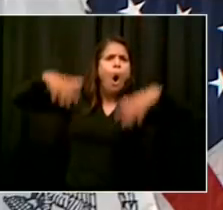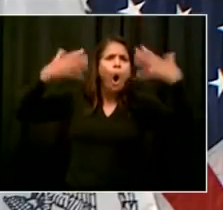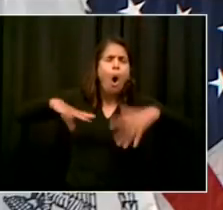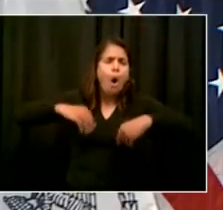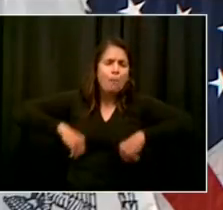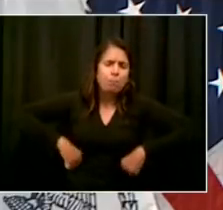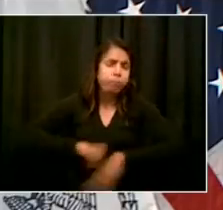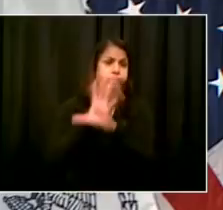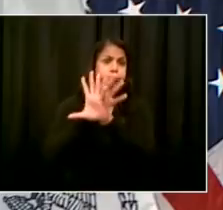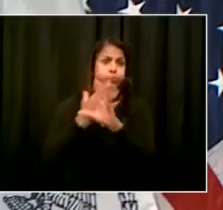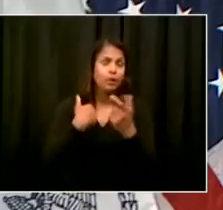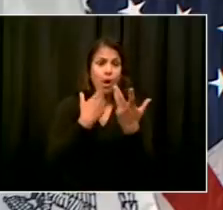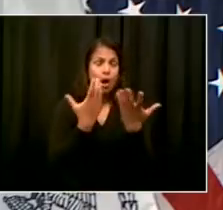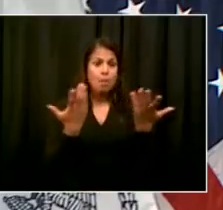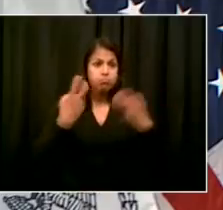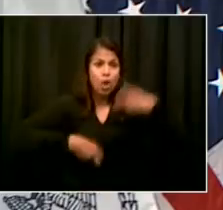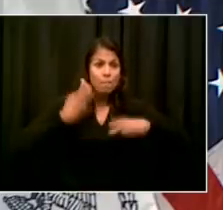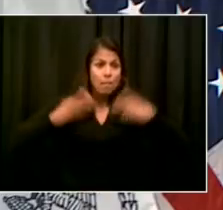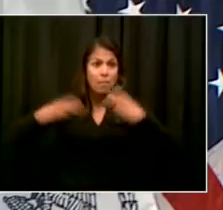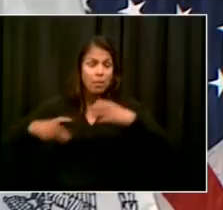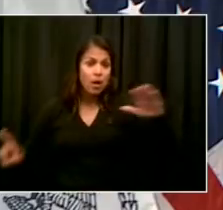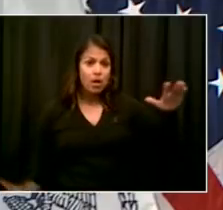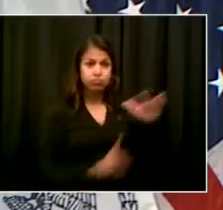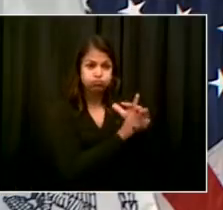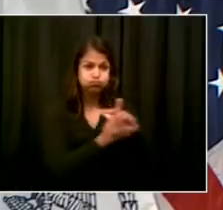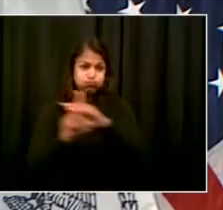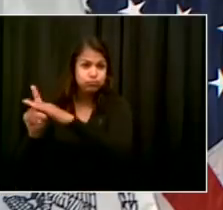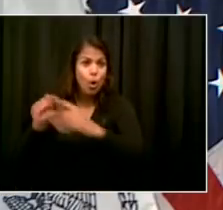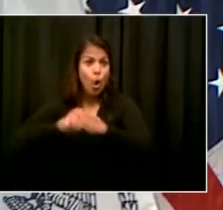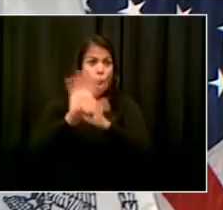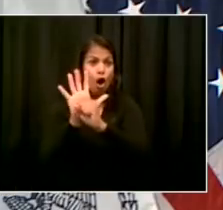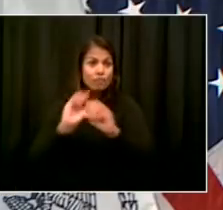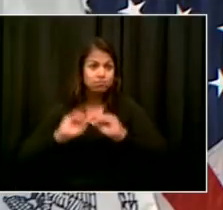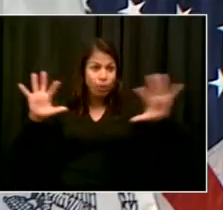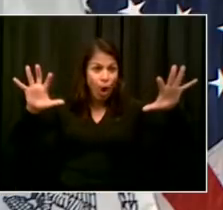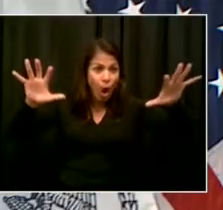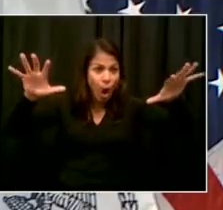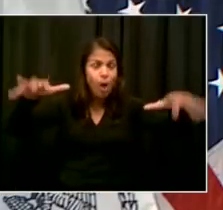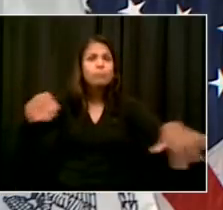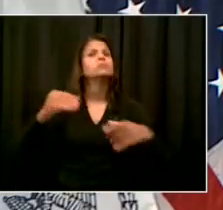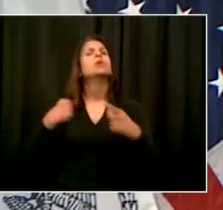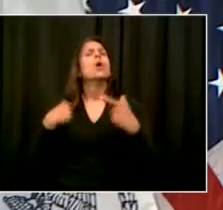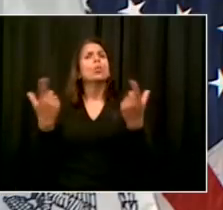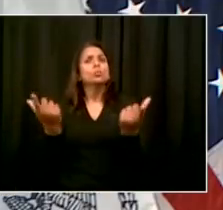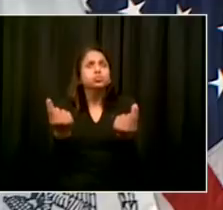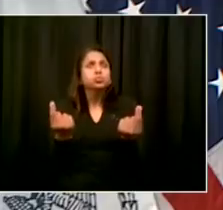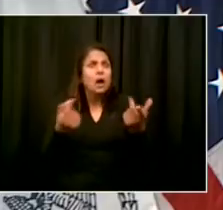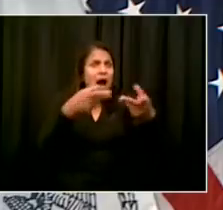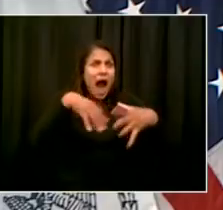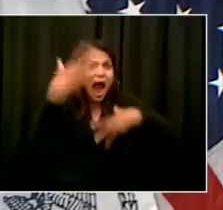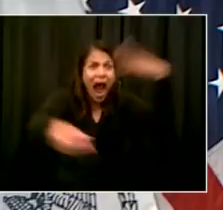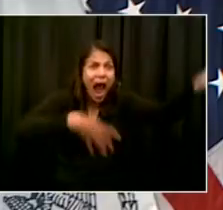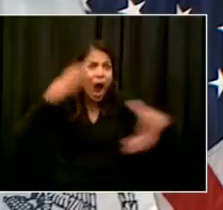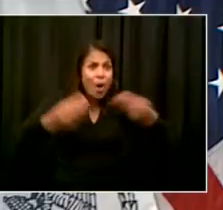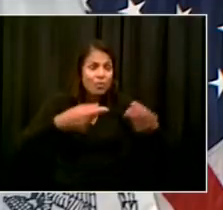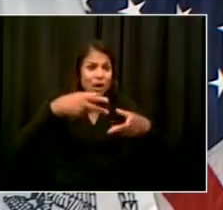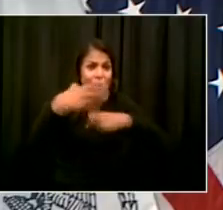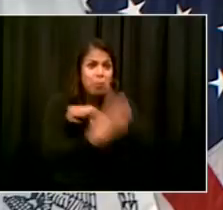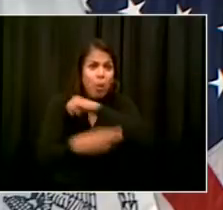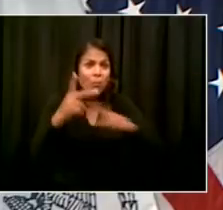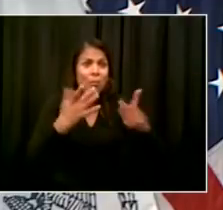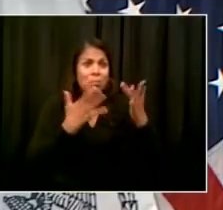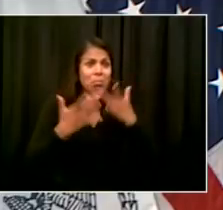system is to provide support to get people back on their feet to help address the mental health challenges and the substance